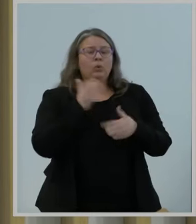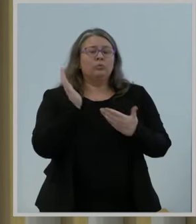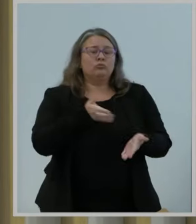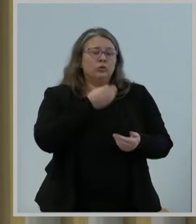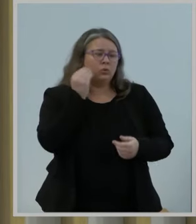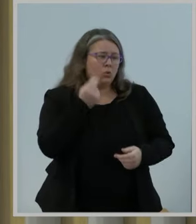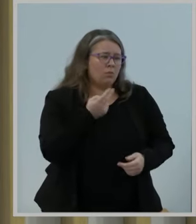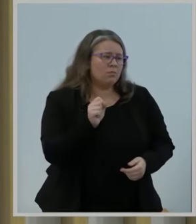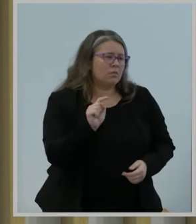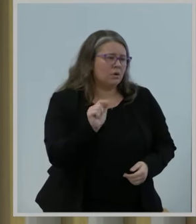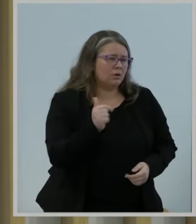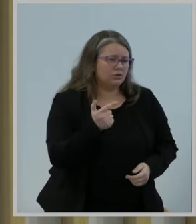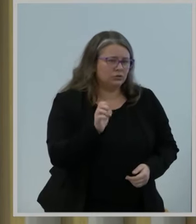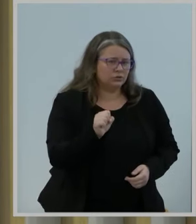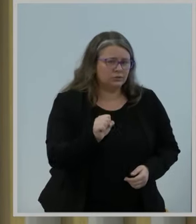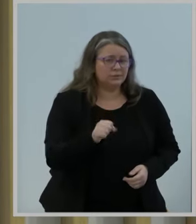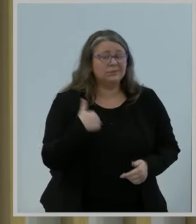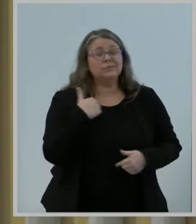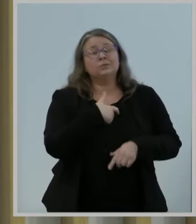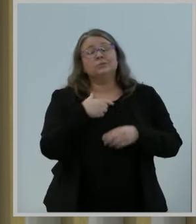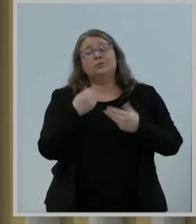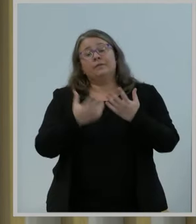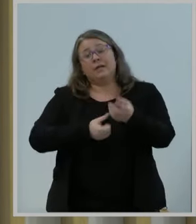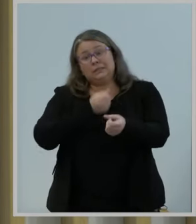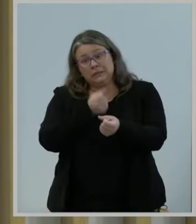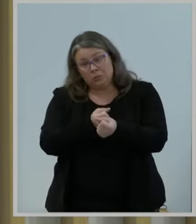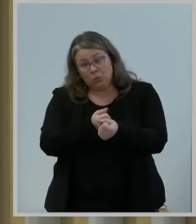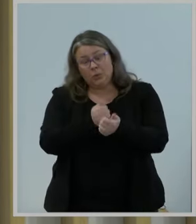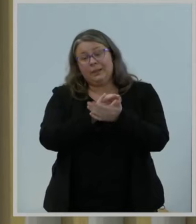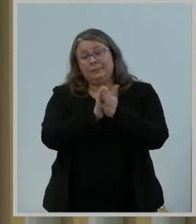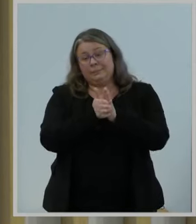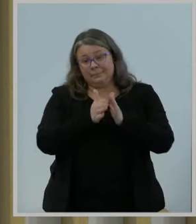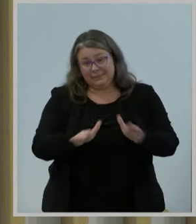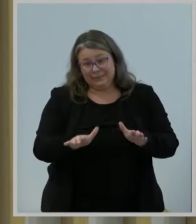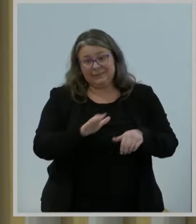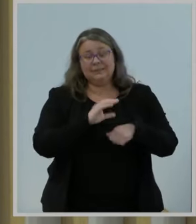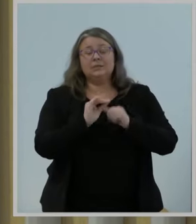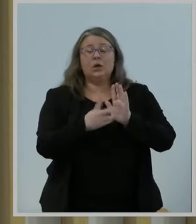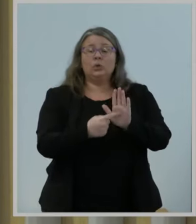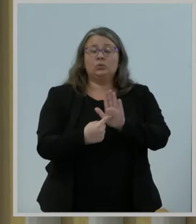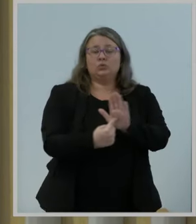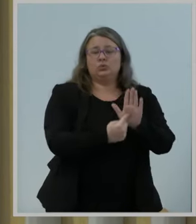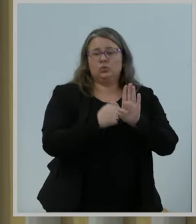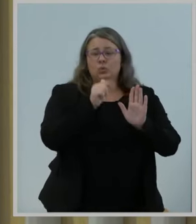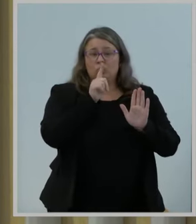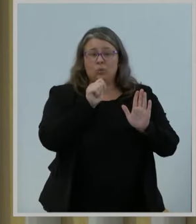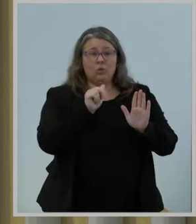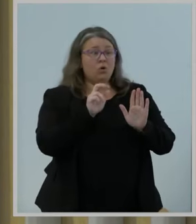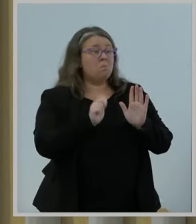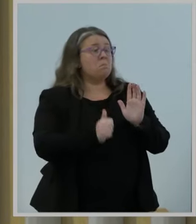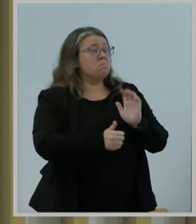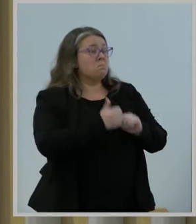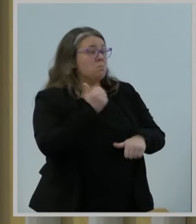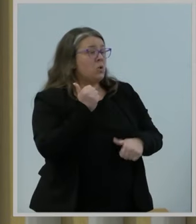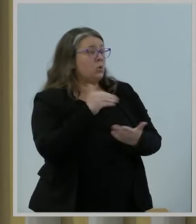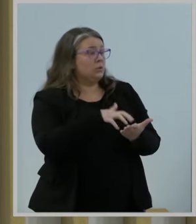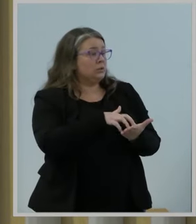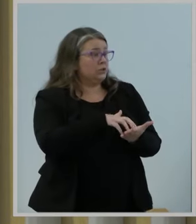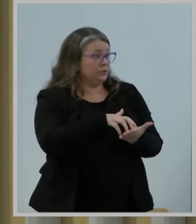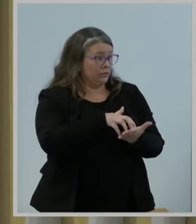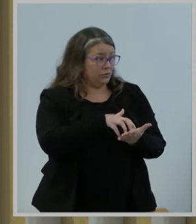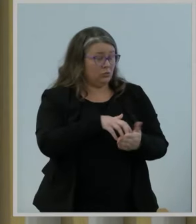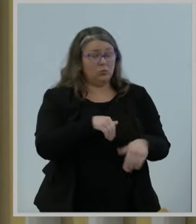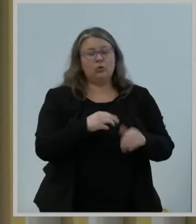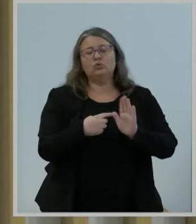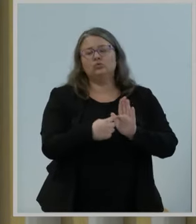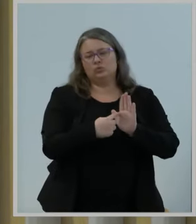and to demonstrate to those who feel most insecure and vulnerable a commitment to our shared humanity. And